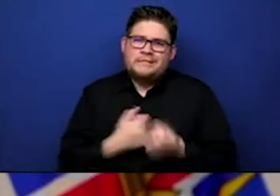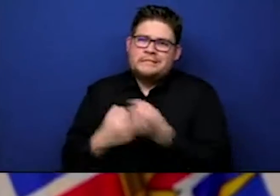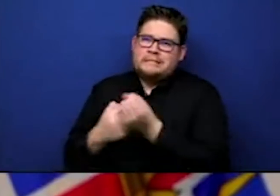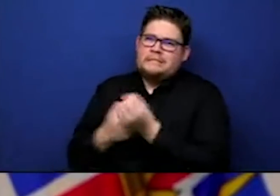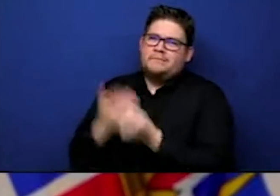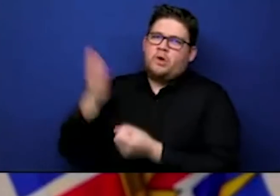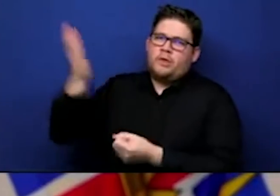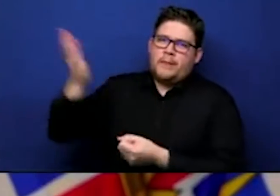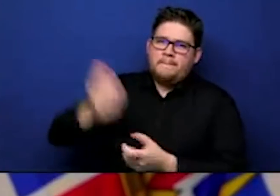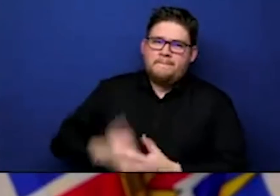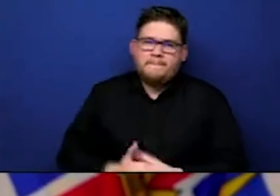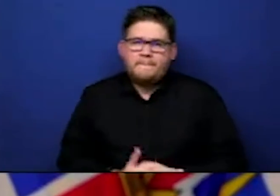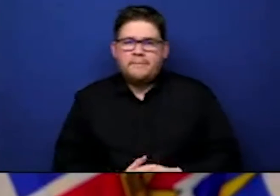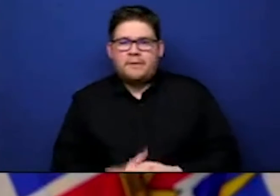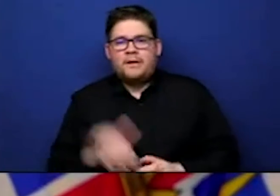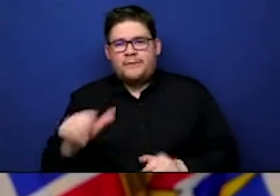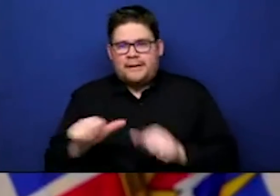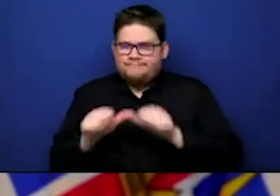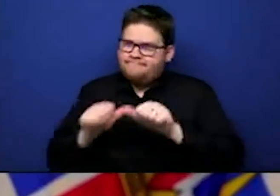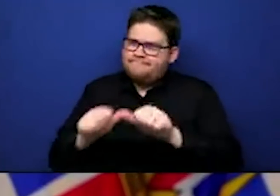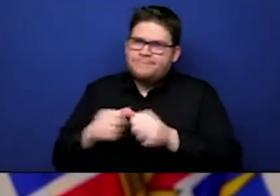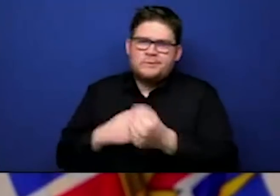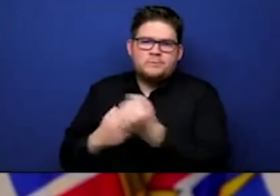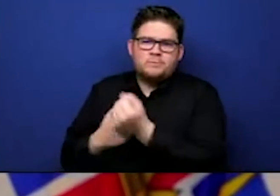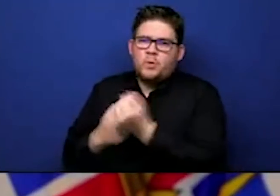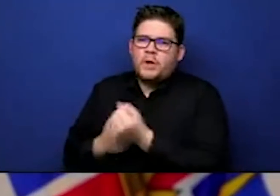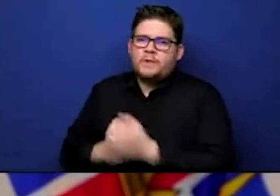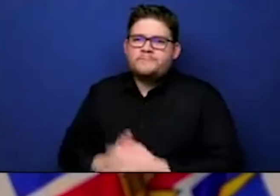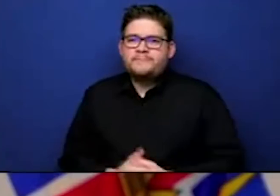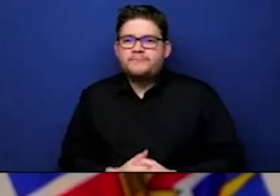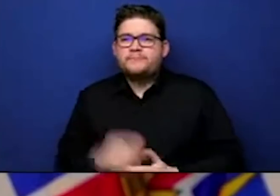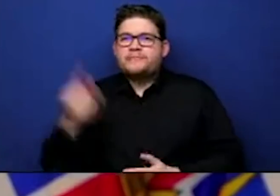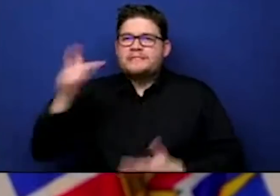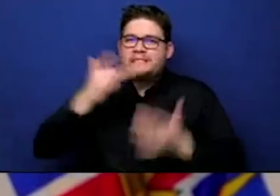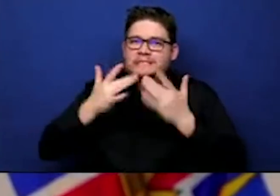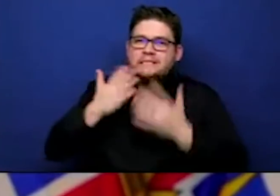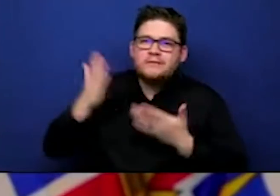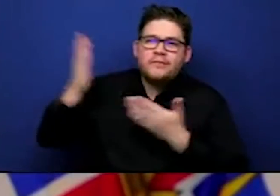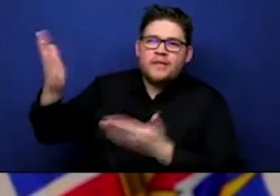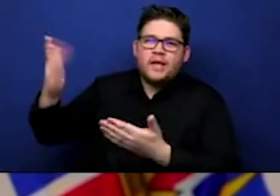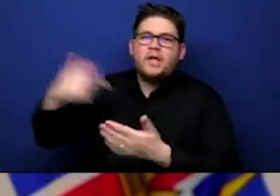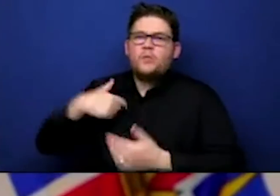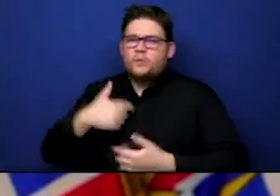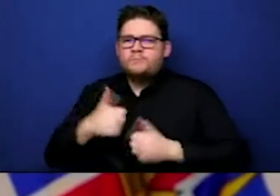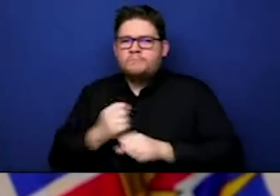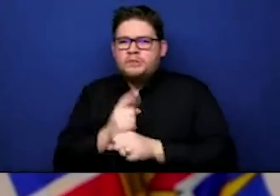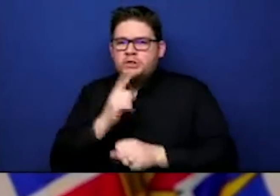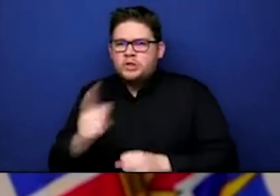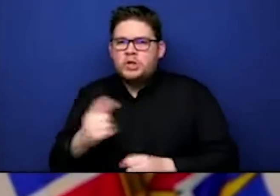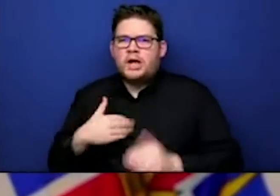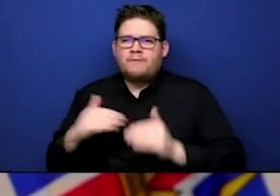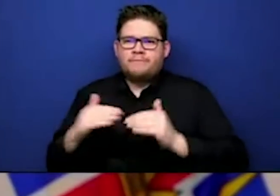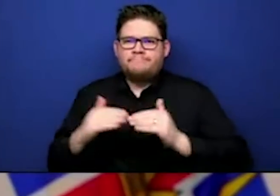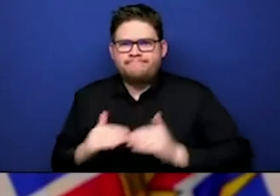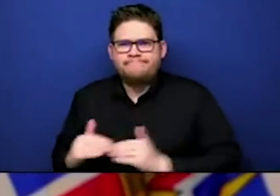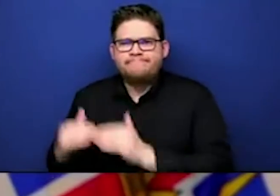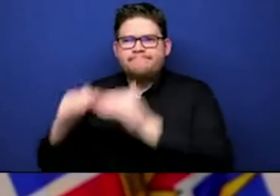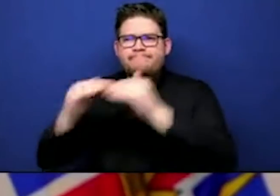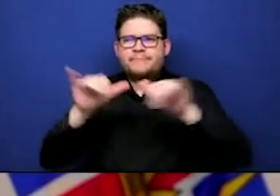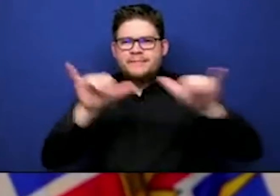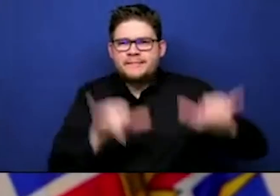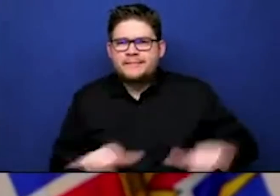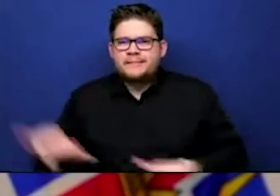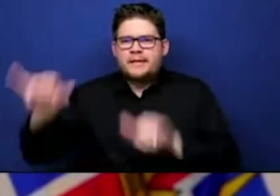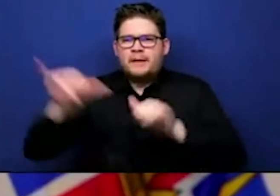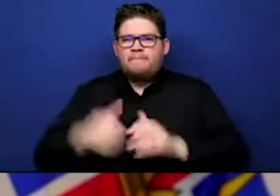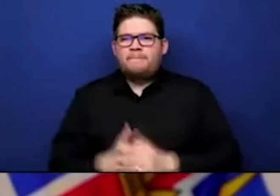so that we can try and level out the resources, make sure that we have what we need in every part of the hospital